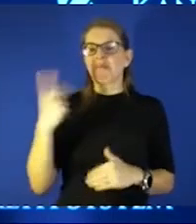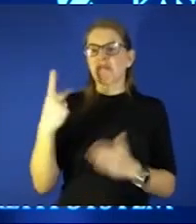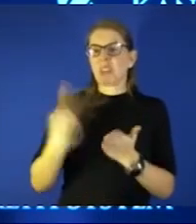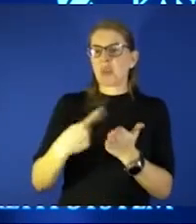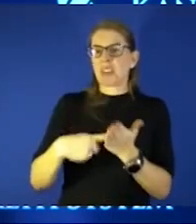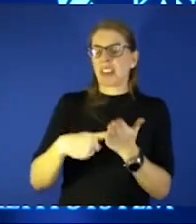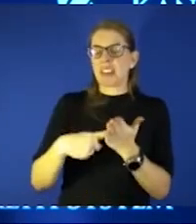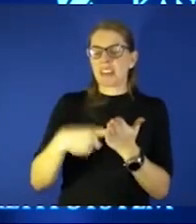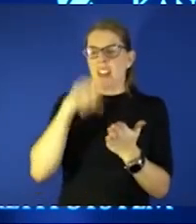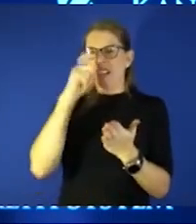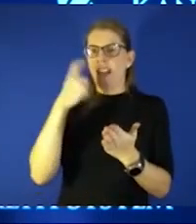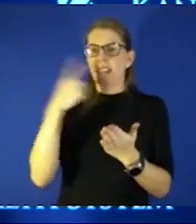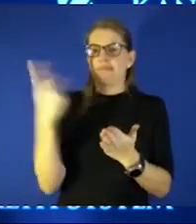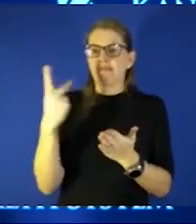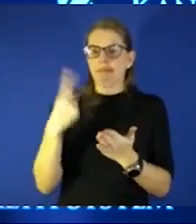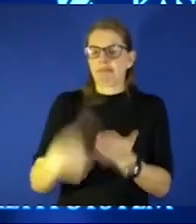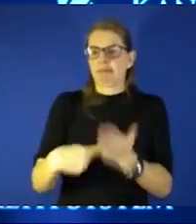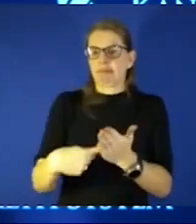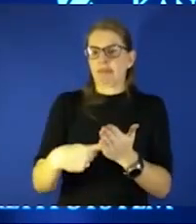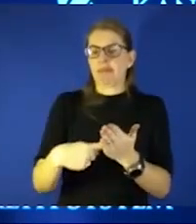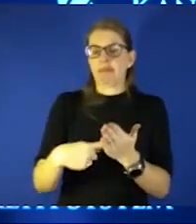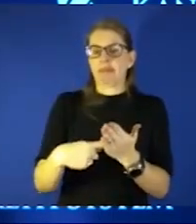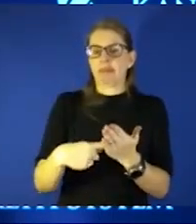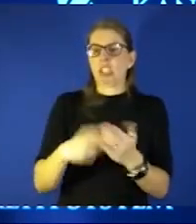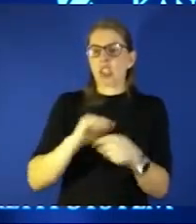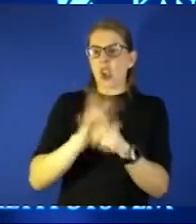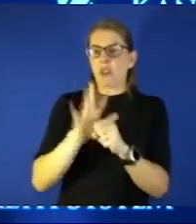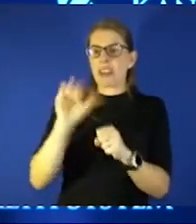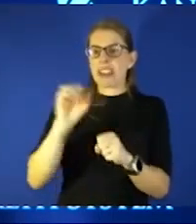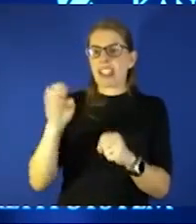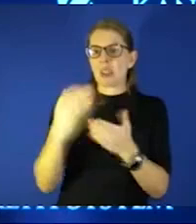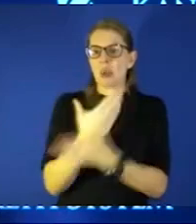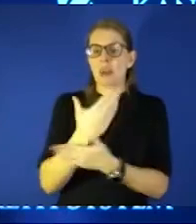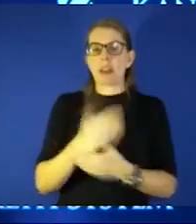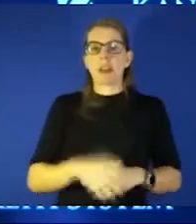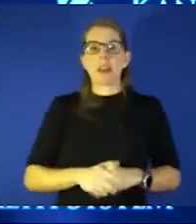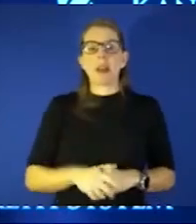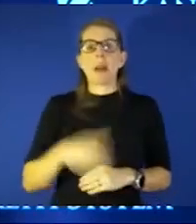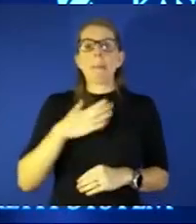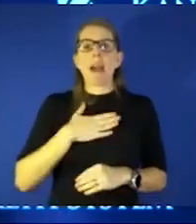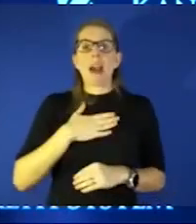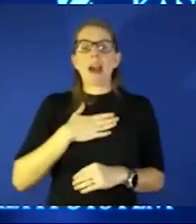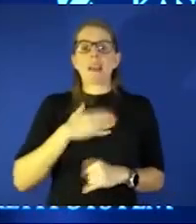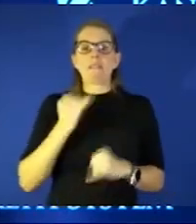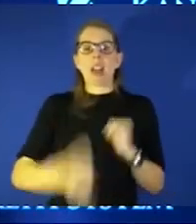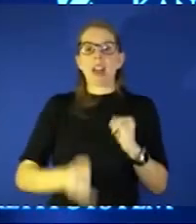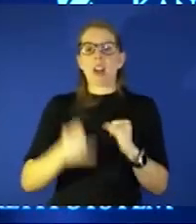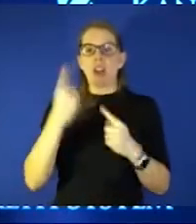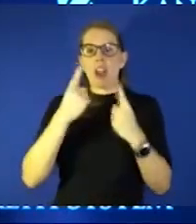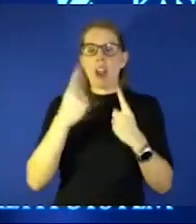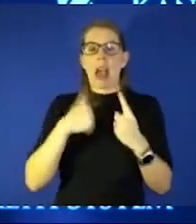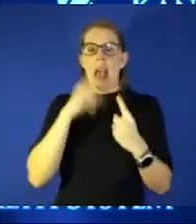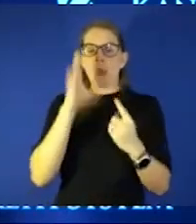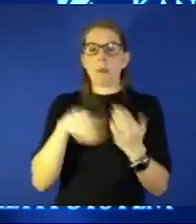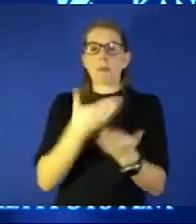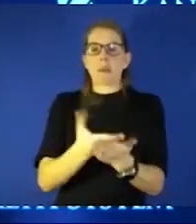as we head toward the new year that'll be important here's my thought my final thought it's that song i'll be home for christmas